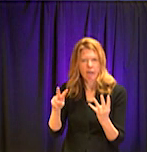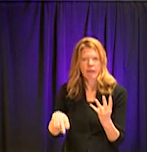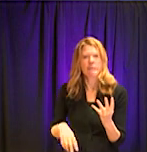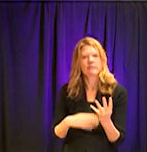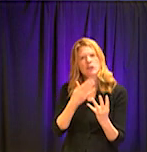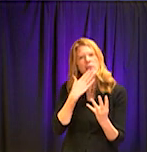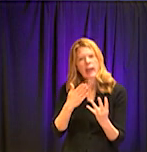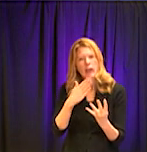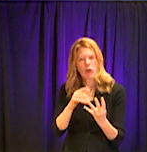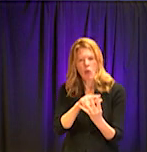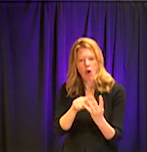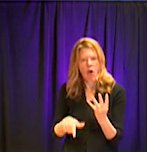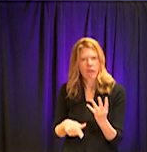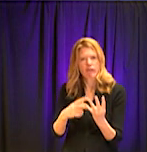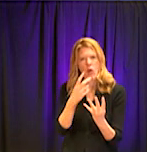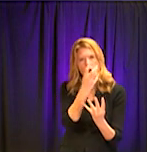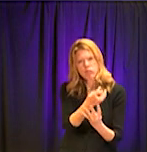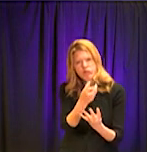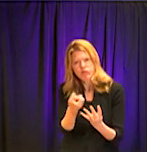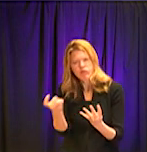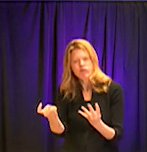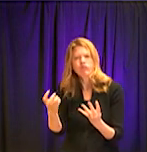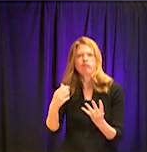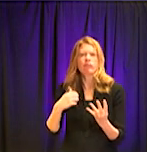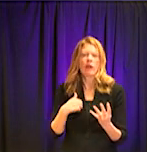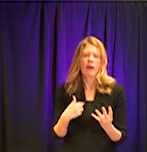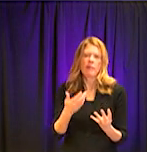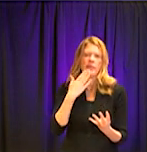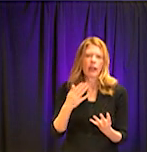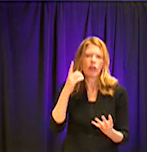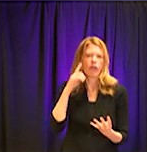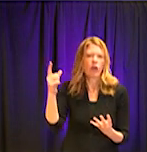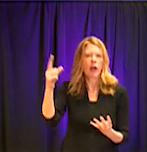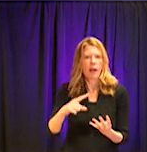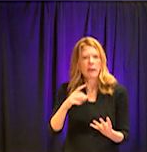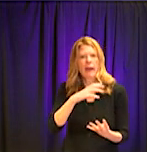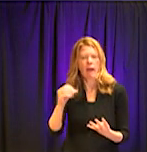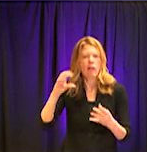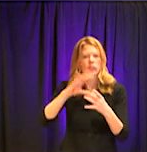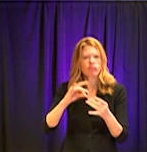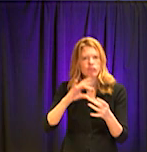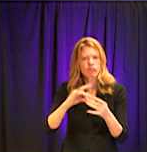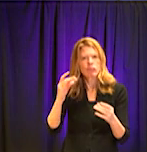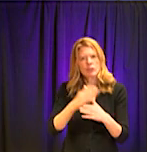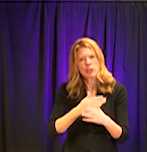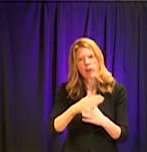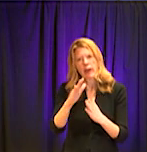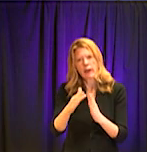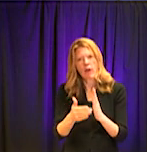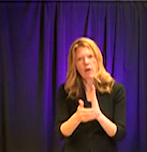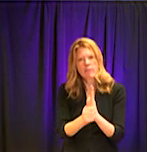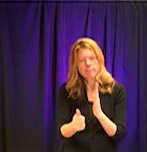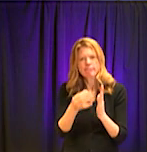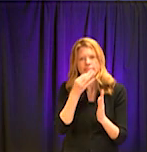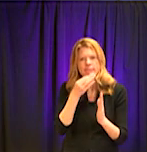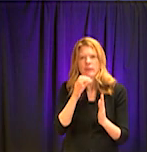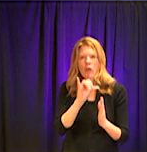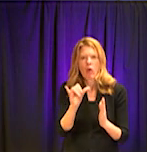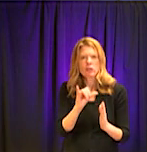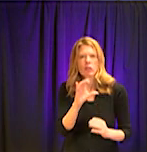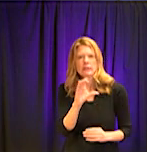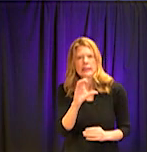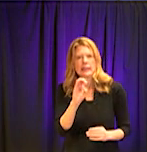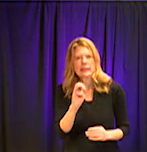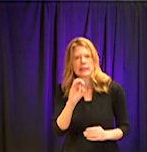information for us to make great decisions. And of course, uh, my deep gratitude and thanks to our CEO, Michael Thurman for, uh,